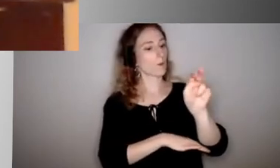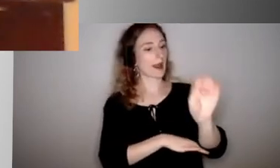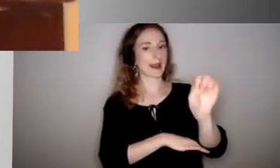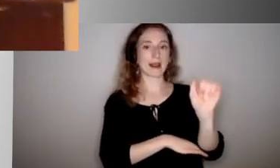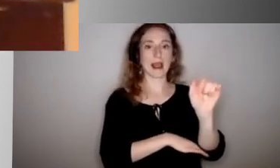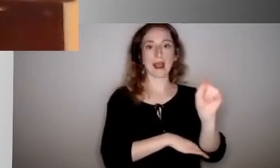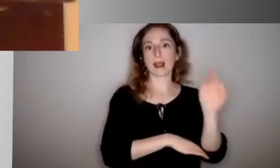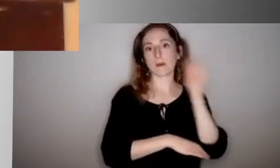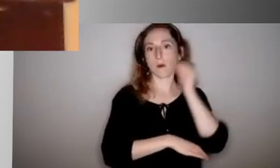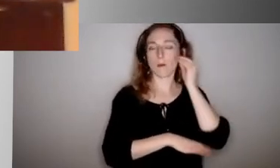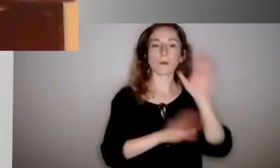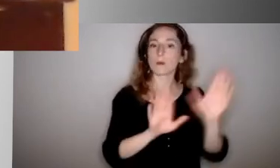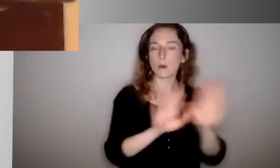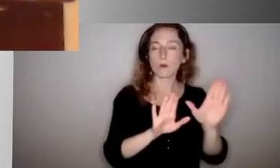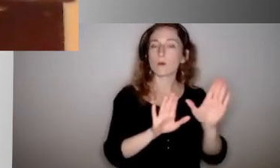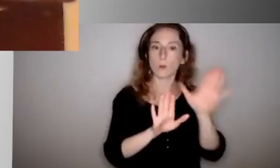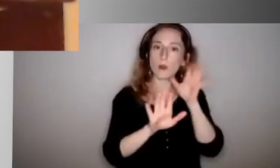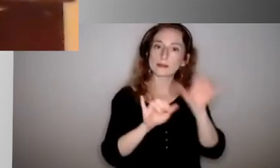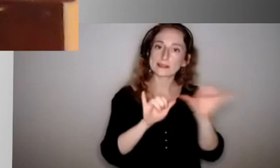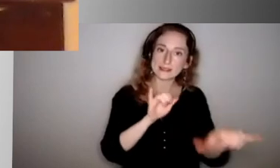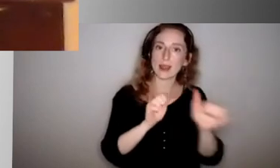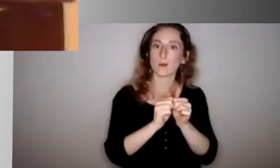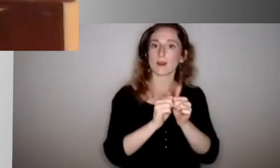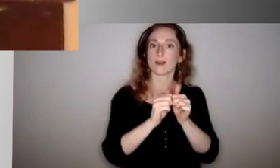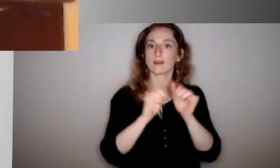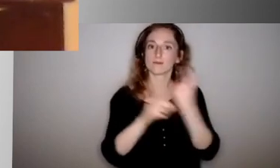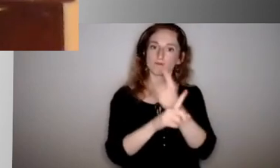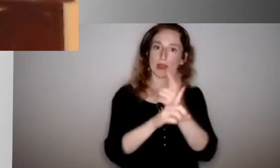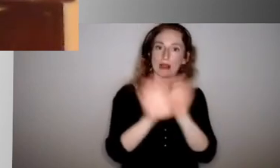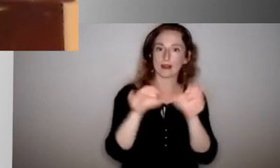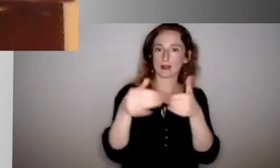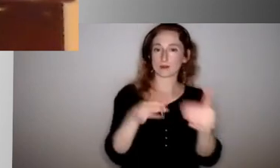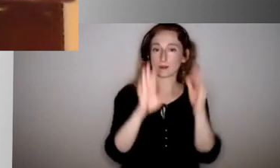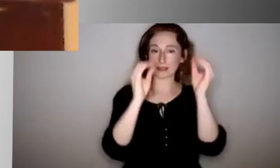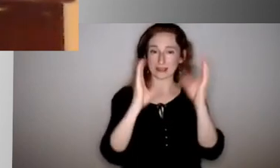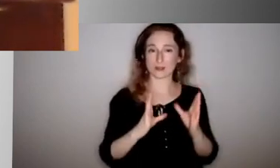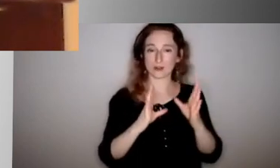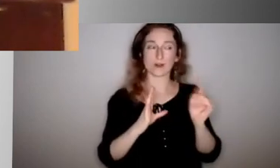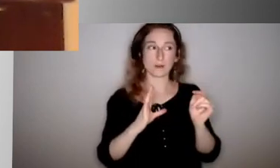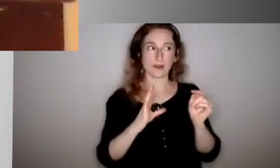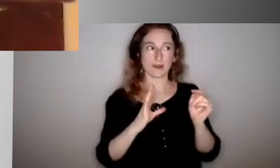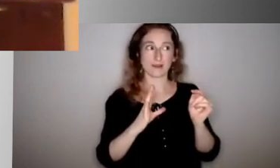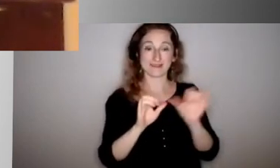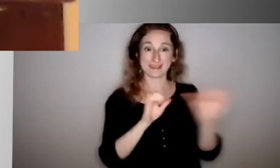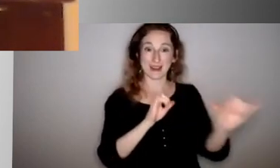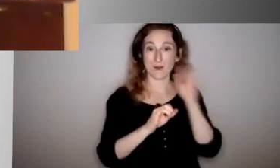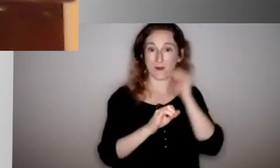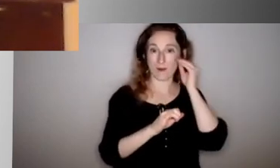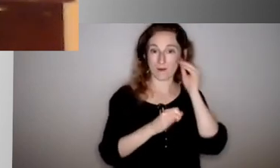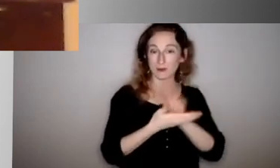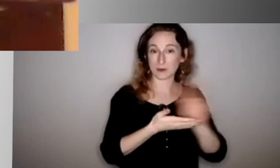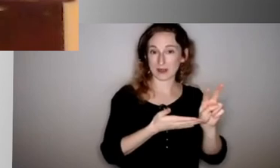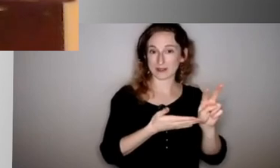So, there are a lot of unknowns and I know that's a big fear of parents is, you what about my child that frequently gets fevers? It's not because